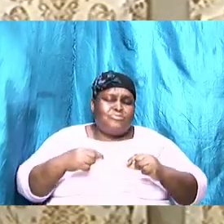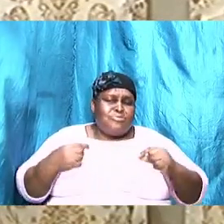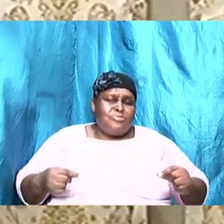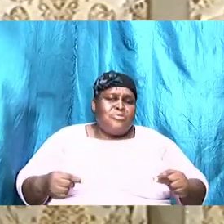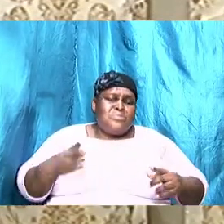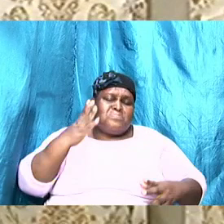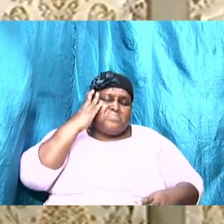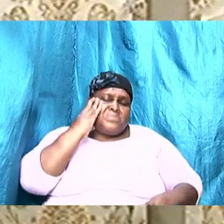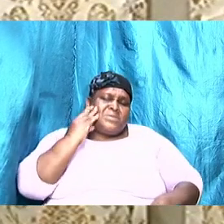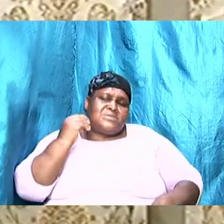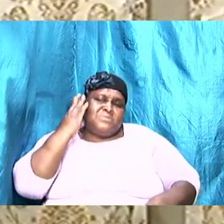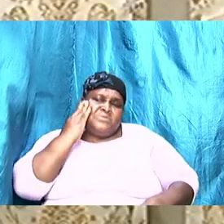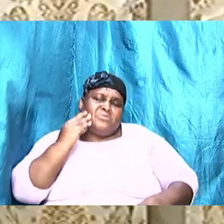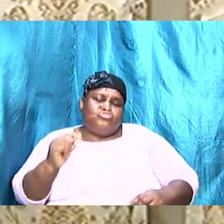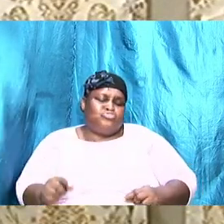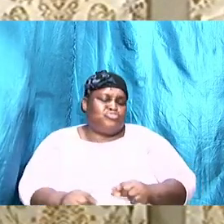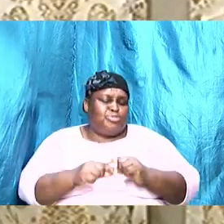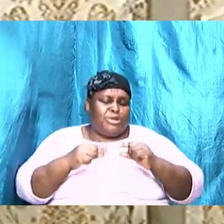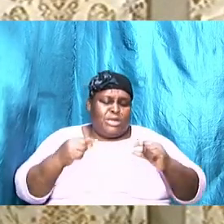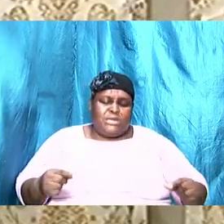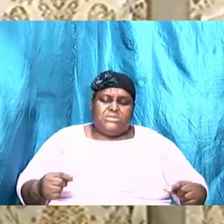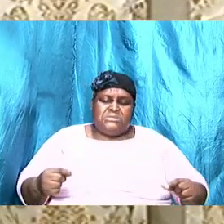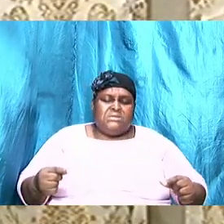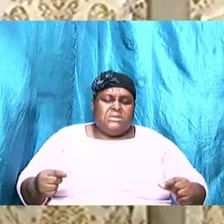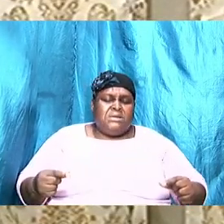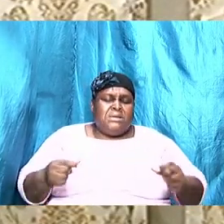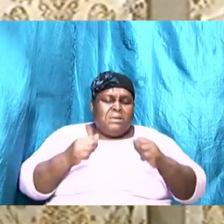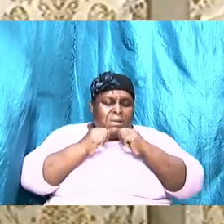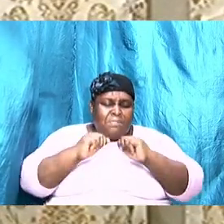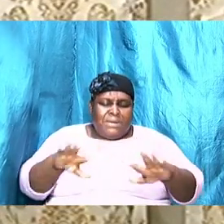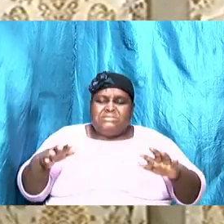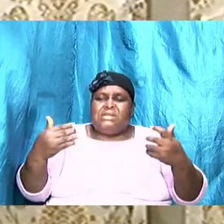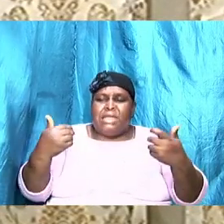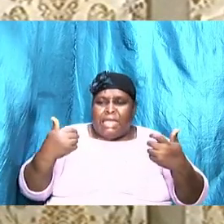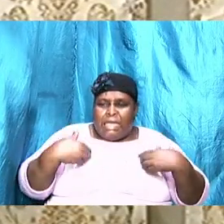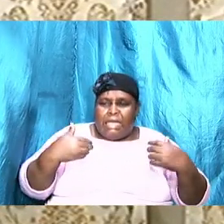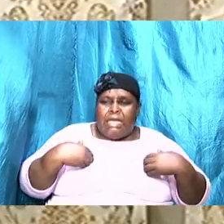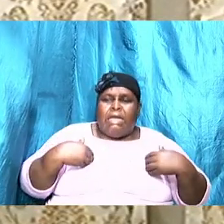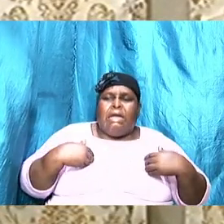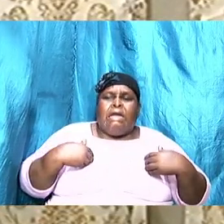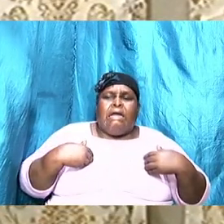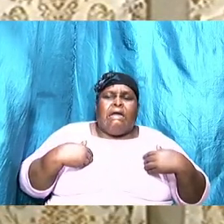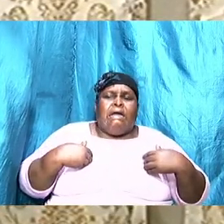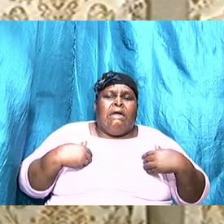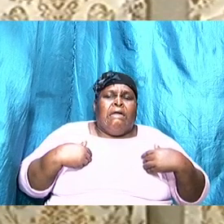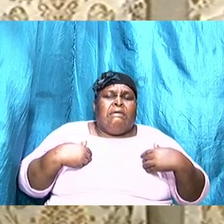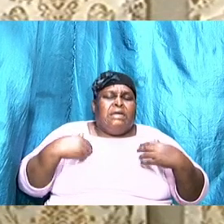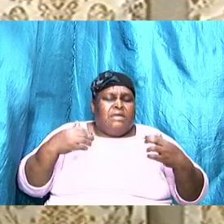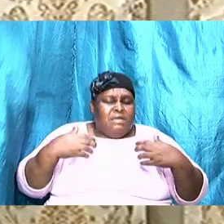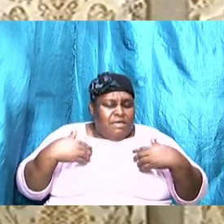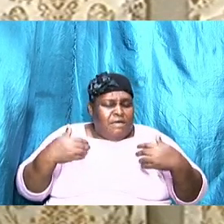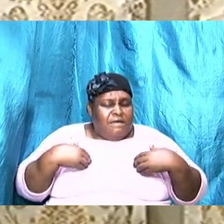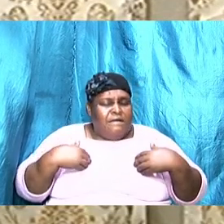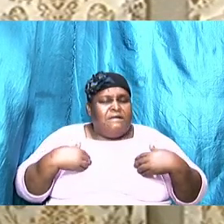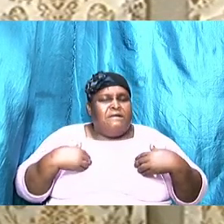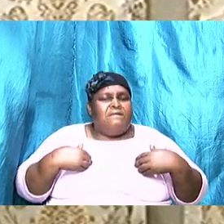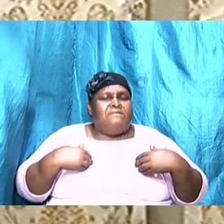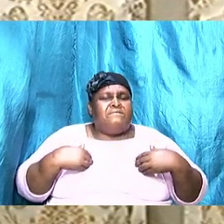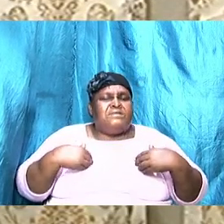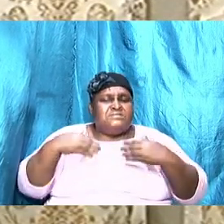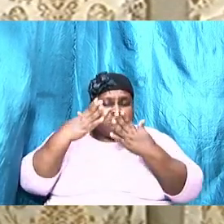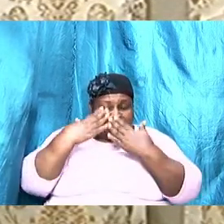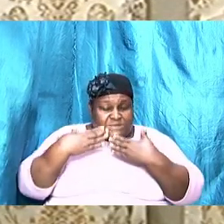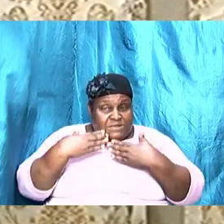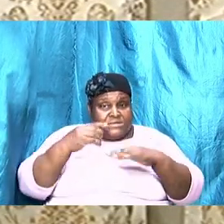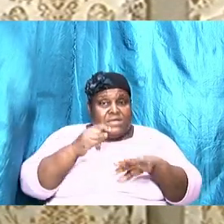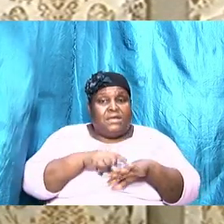experience, it has its blessings, it has its uptimes, and it will have its downtime. But